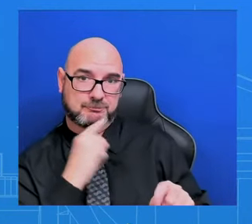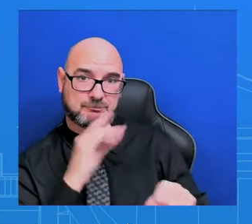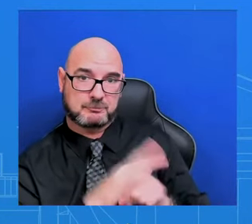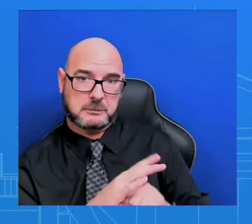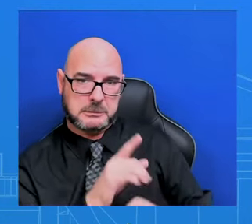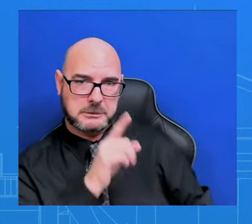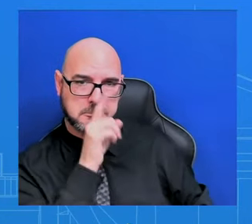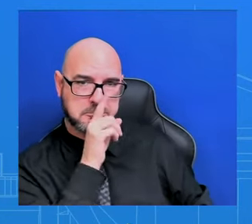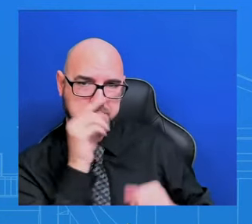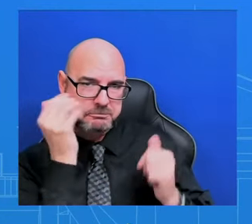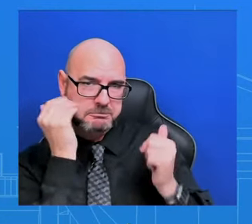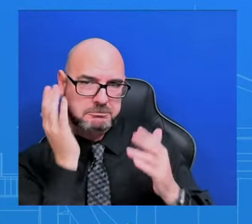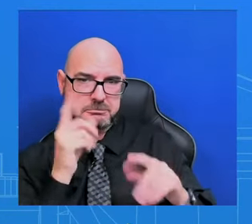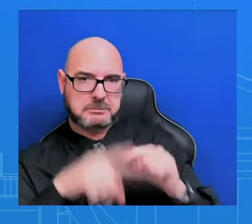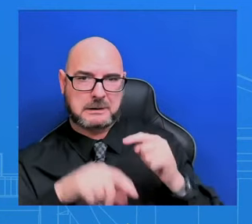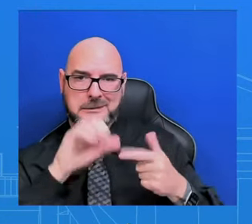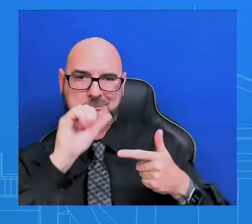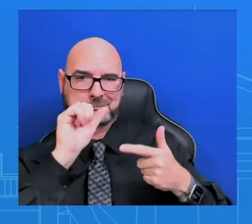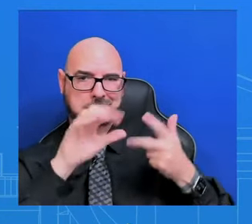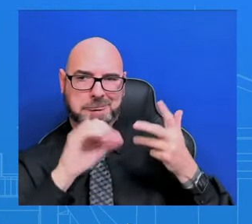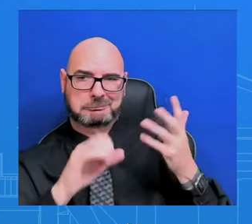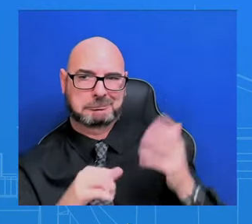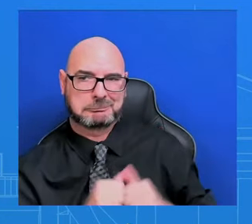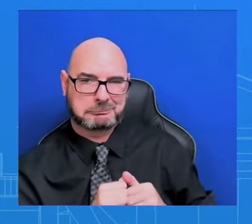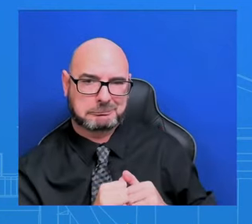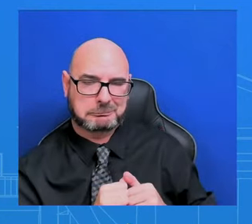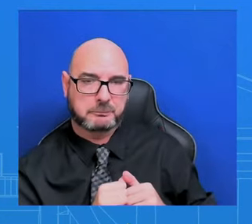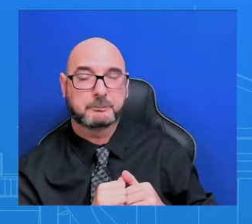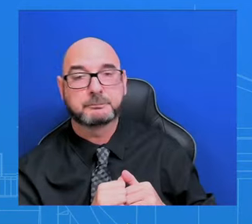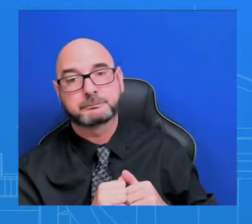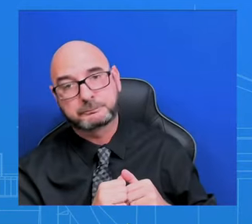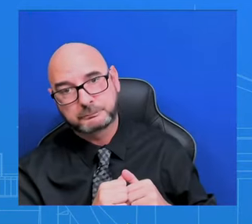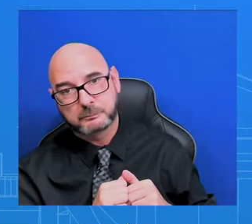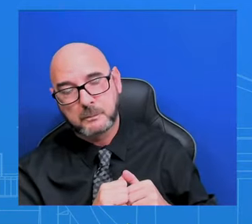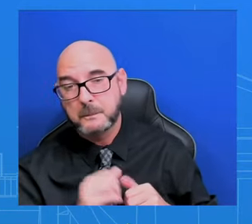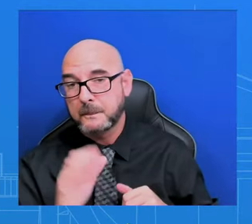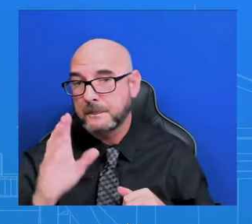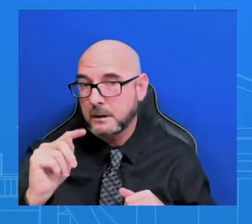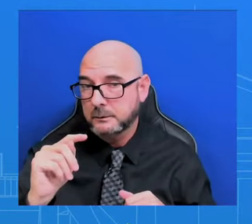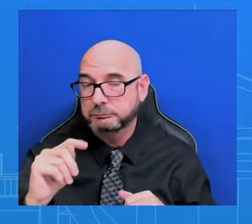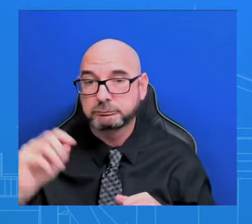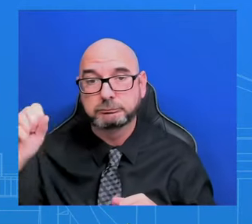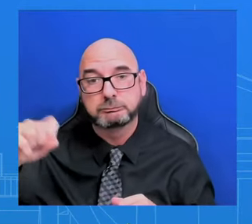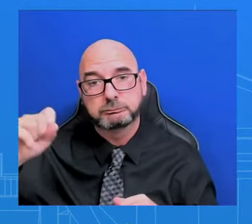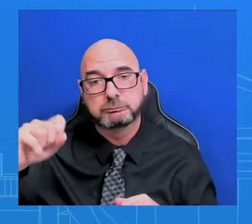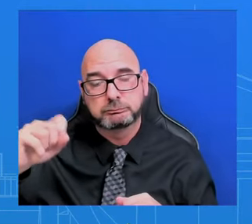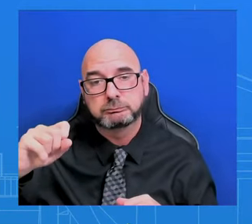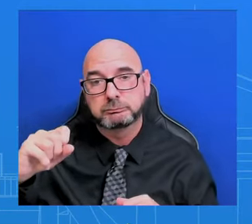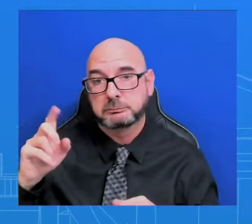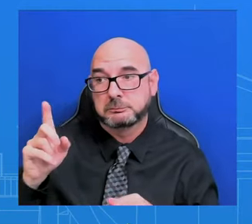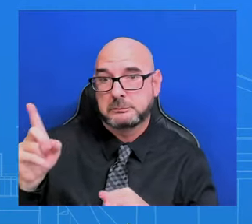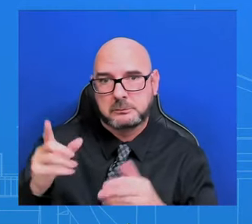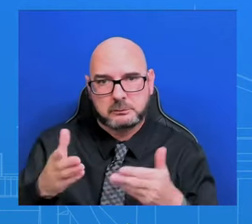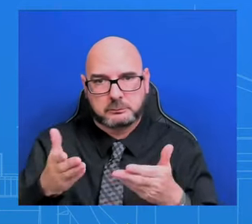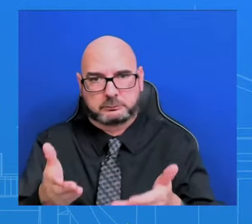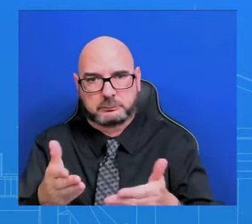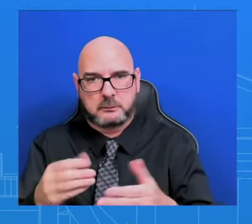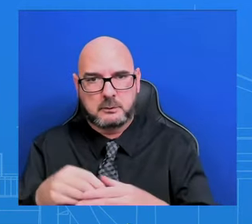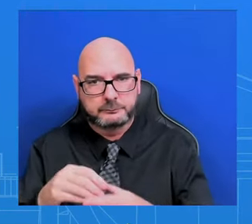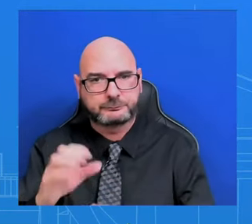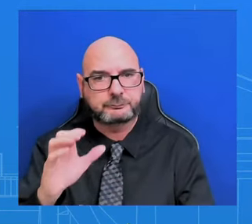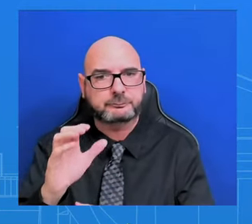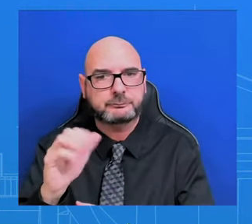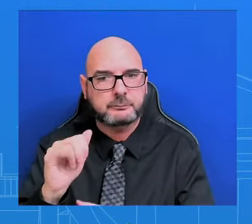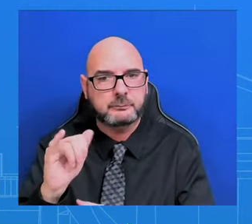about in the press. Brett is in the region. He was in Cairo today, as a matter of fact, and he'll have other stops along the